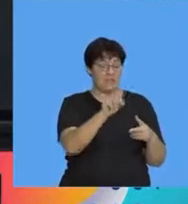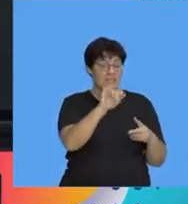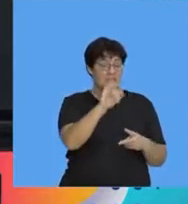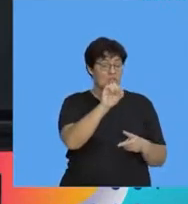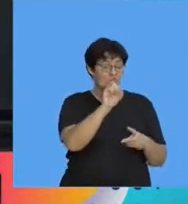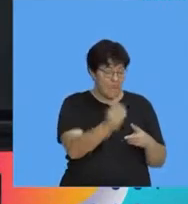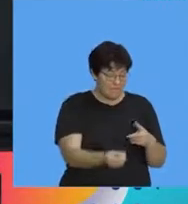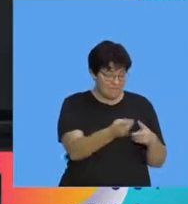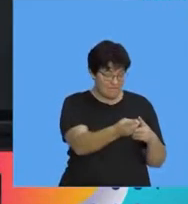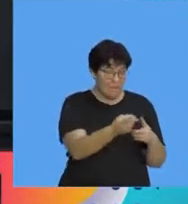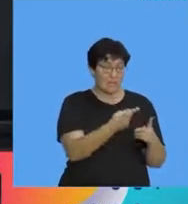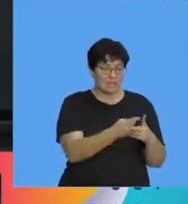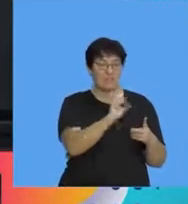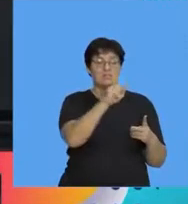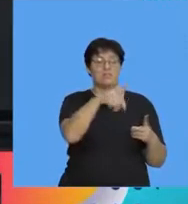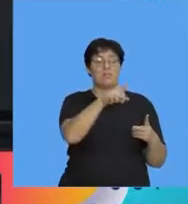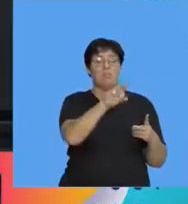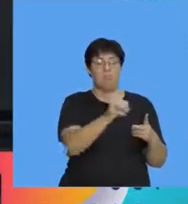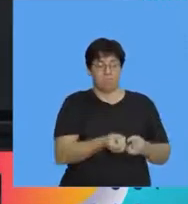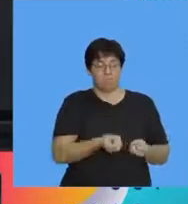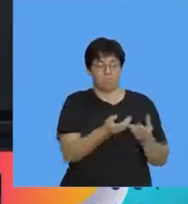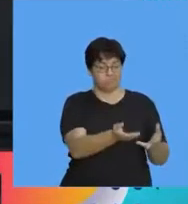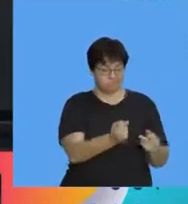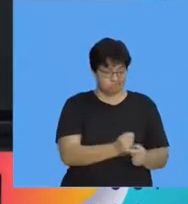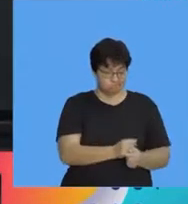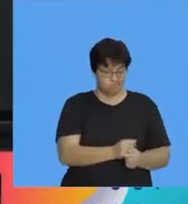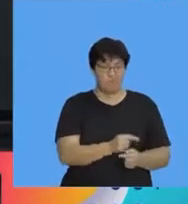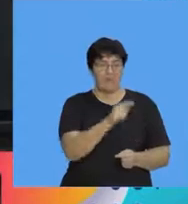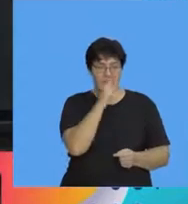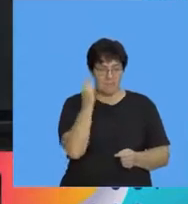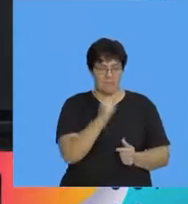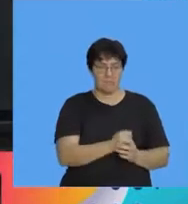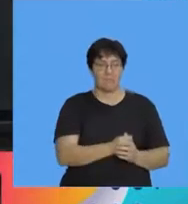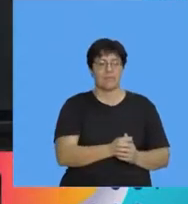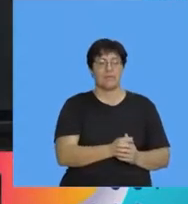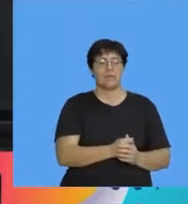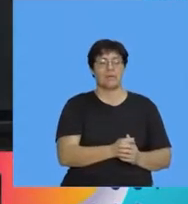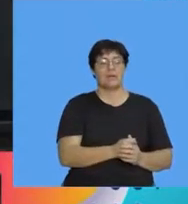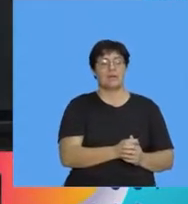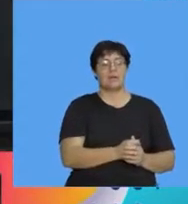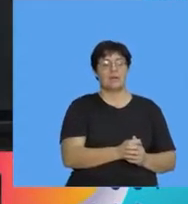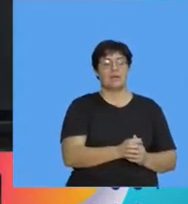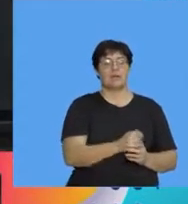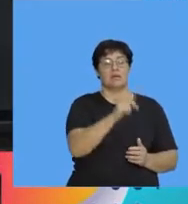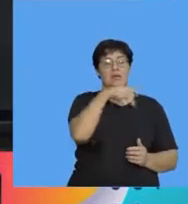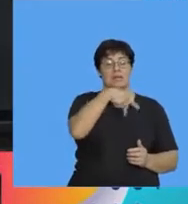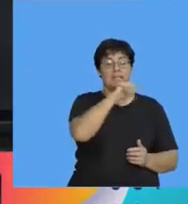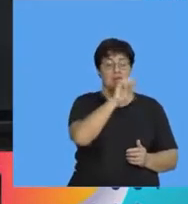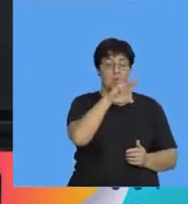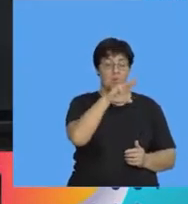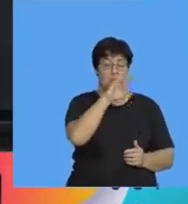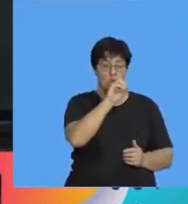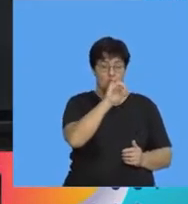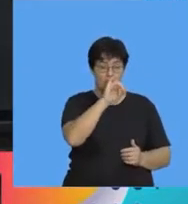spores reproduce and there we looked at they were called teridophyta and that's where we looked at the ferns